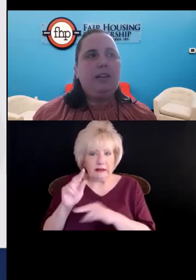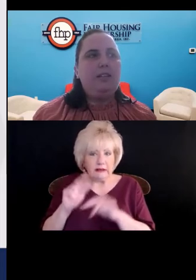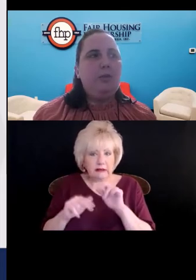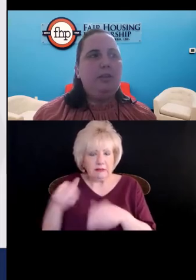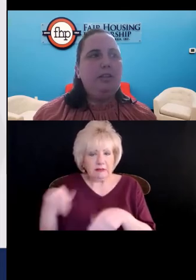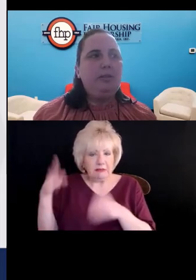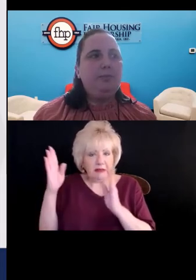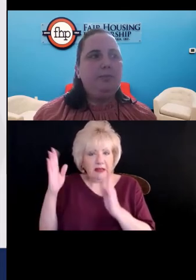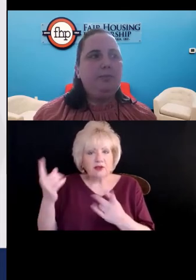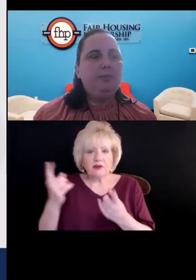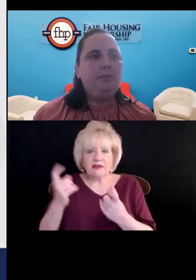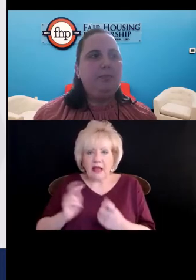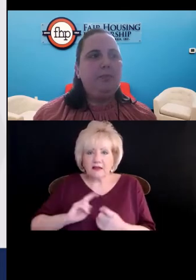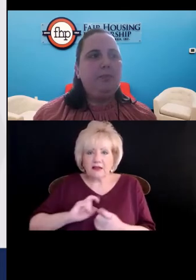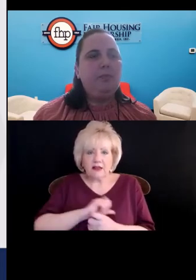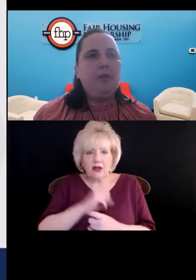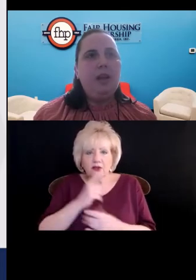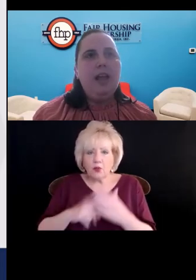Next slide, please.